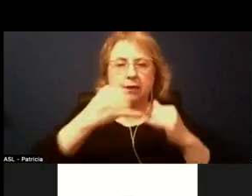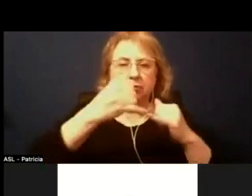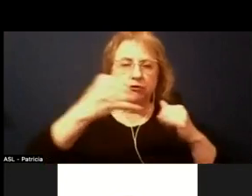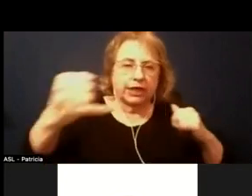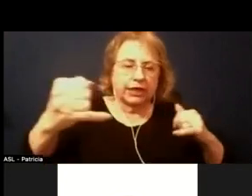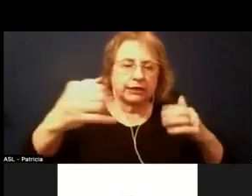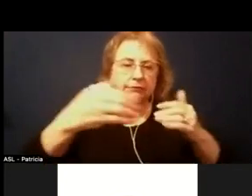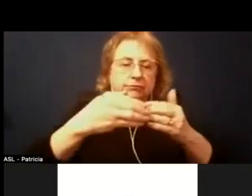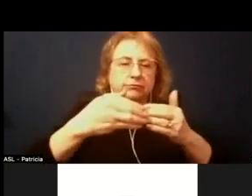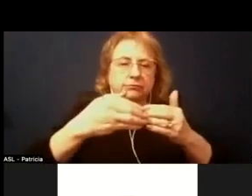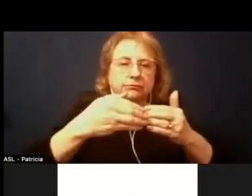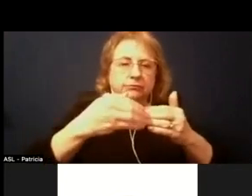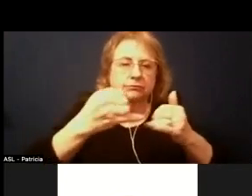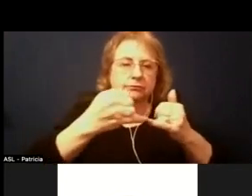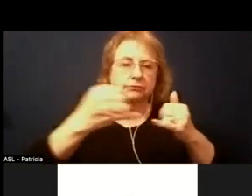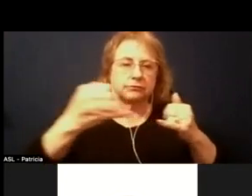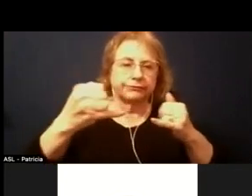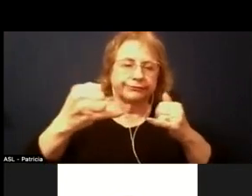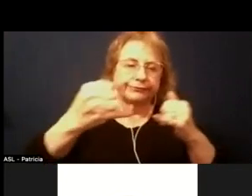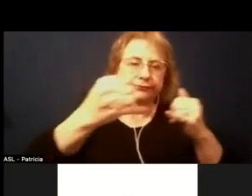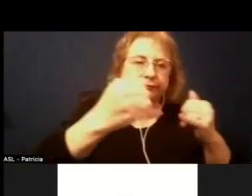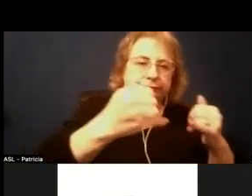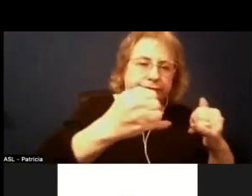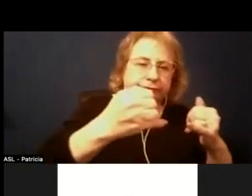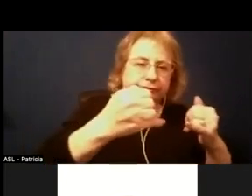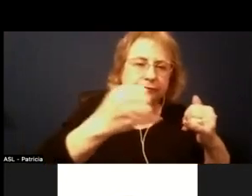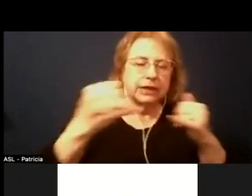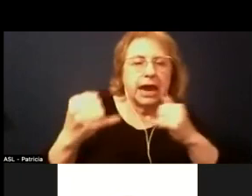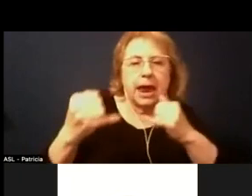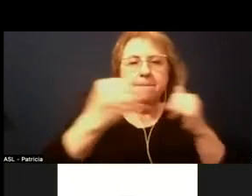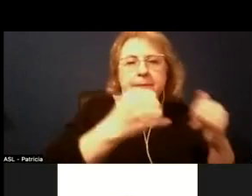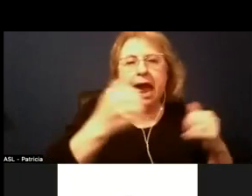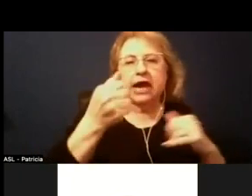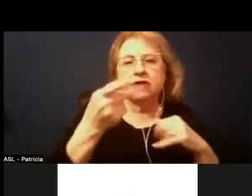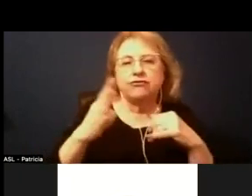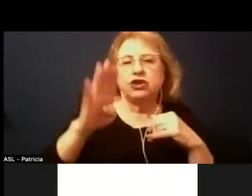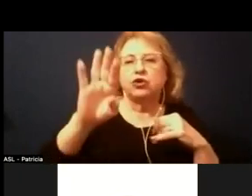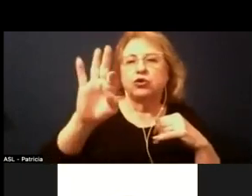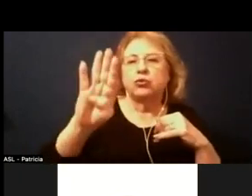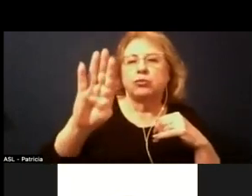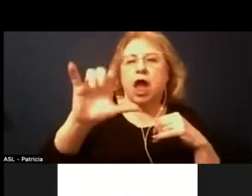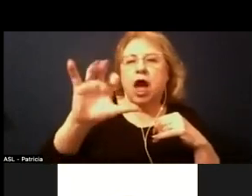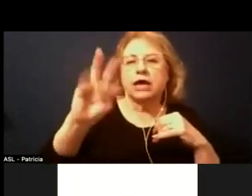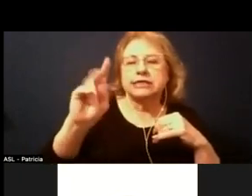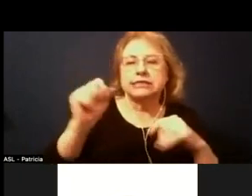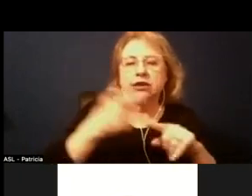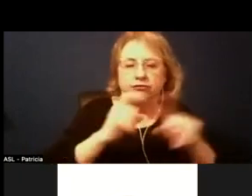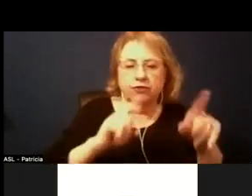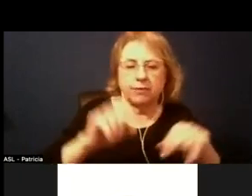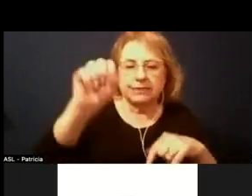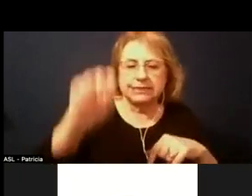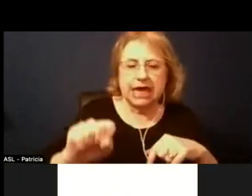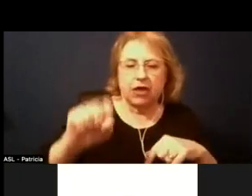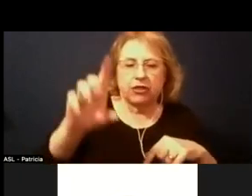boundary for four just slightly what is it black back a couple blocks from south Delaware it appears and I